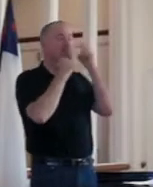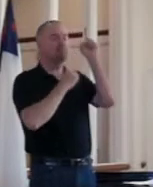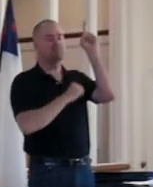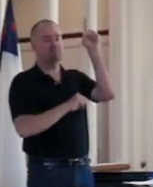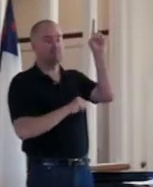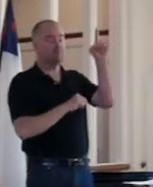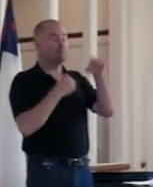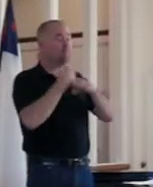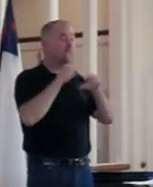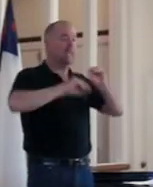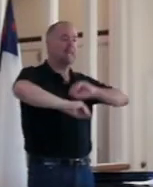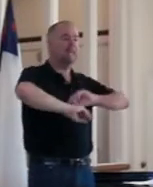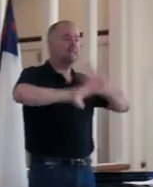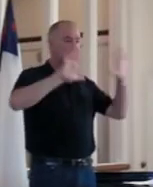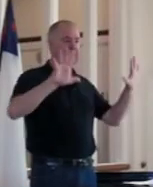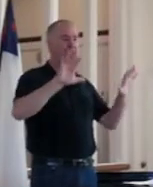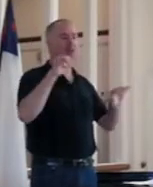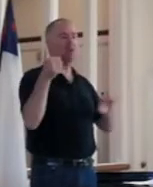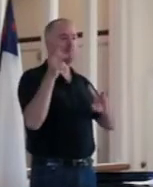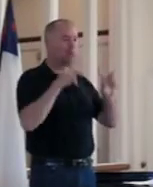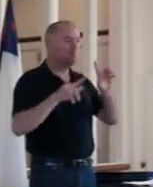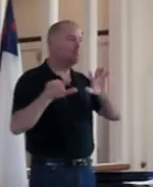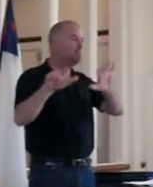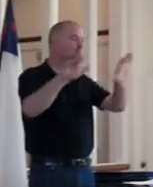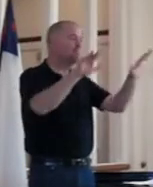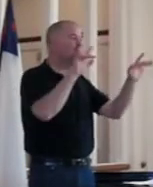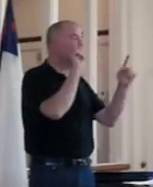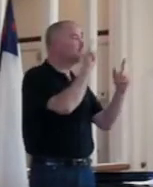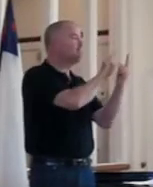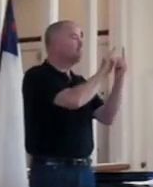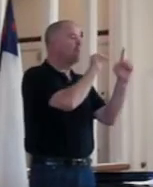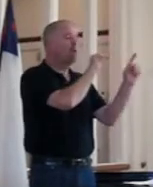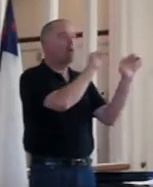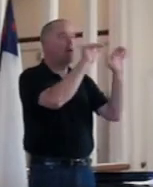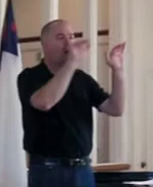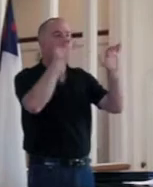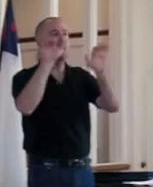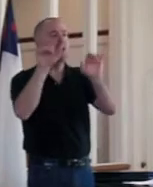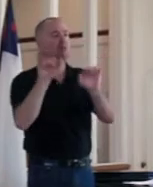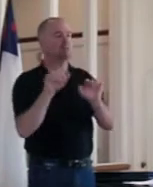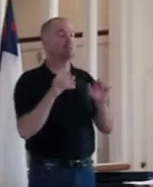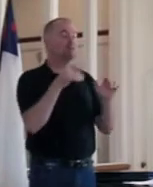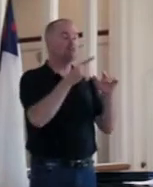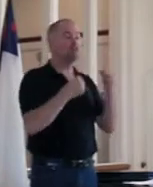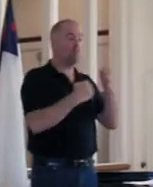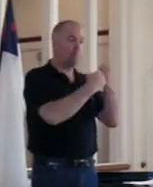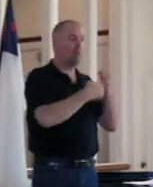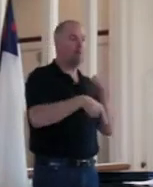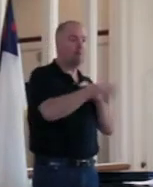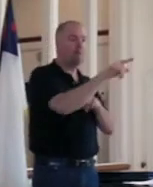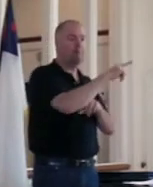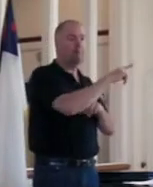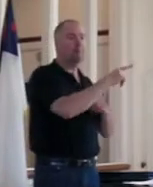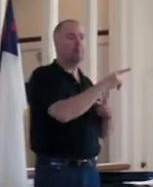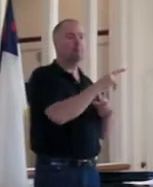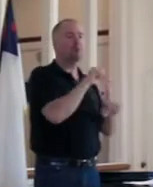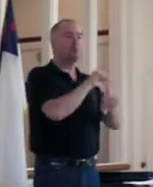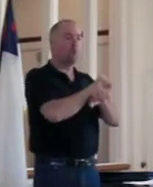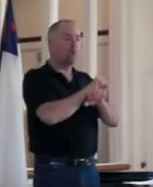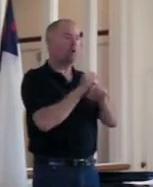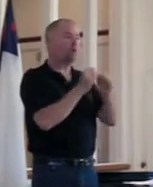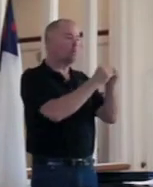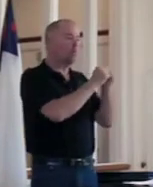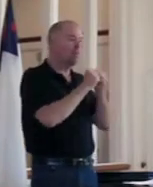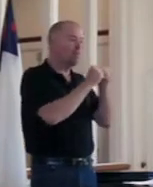as clear as you can to all you meet that you're on their side, working with